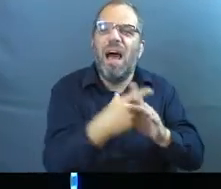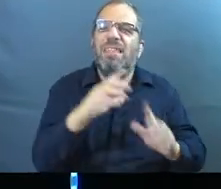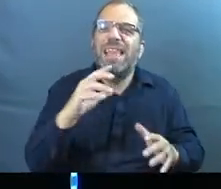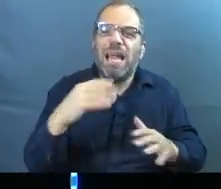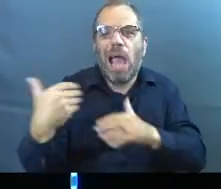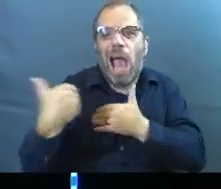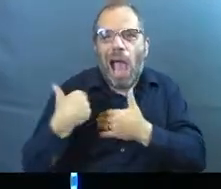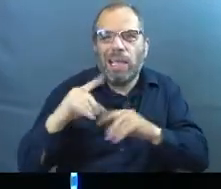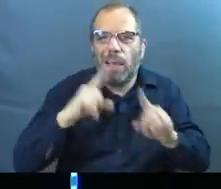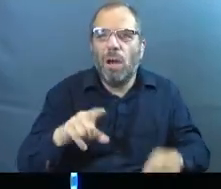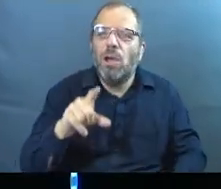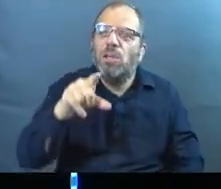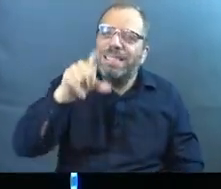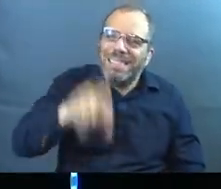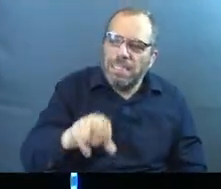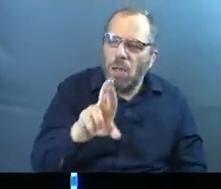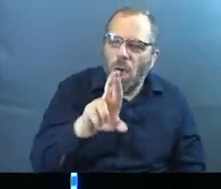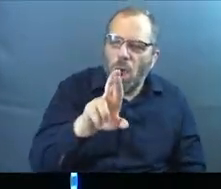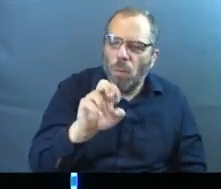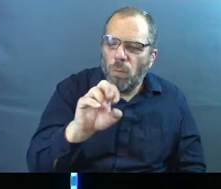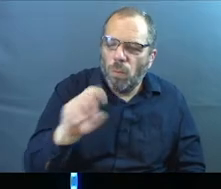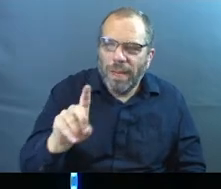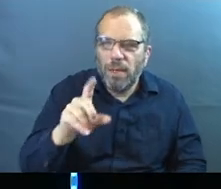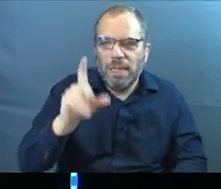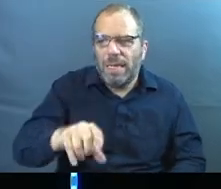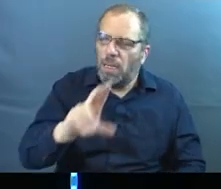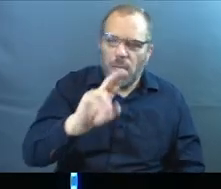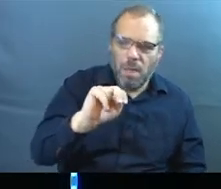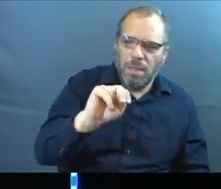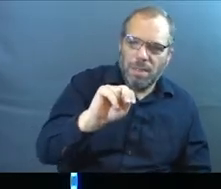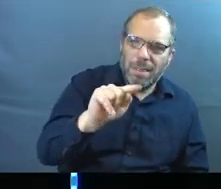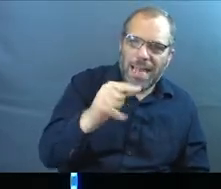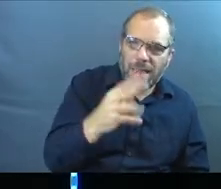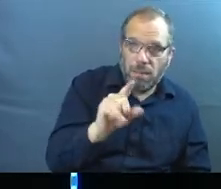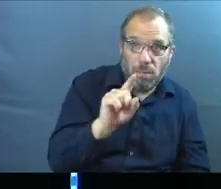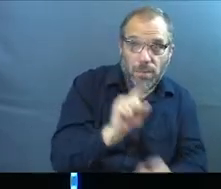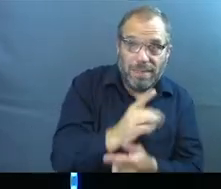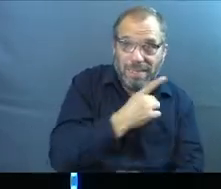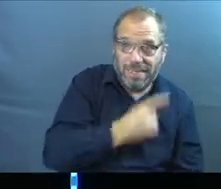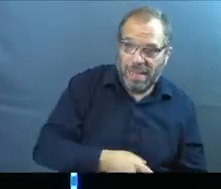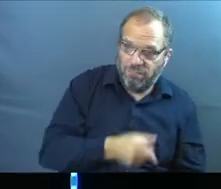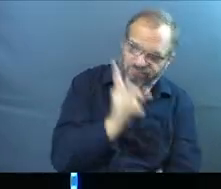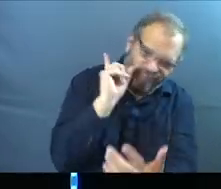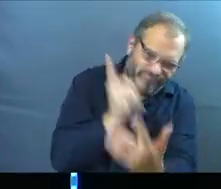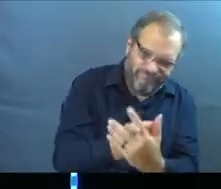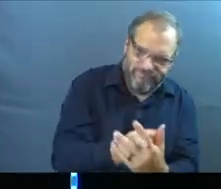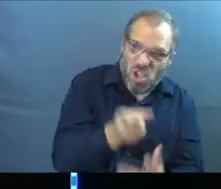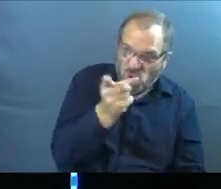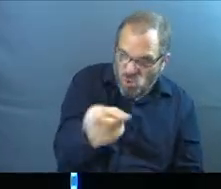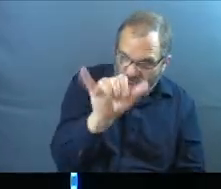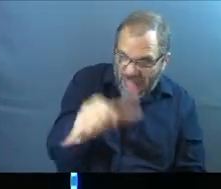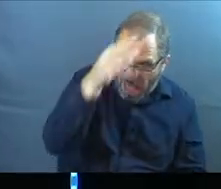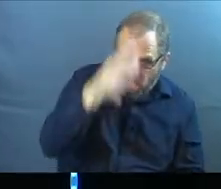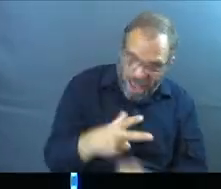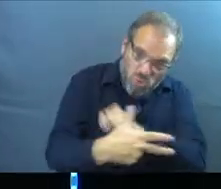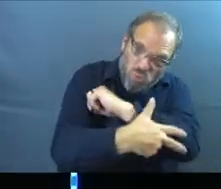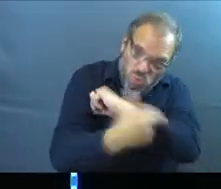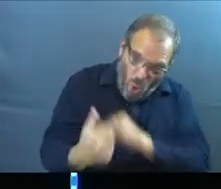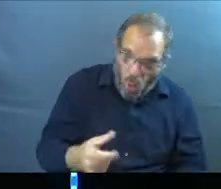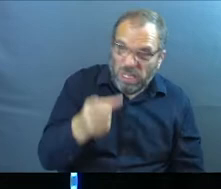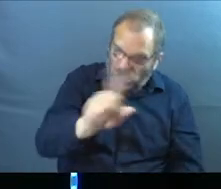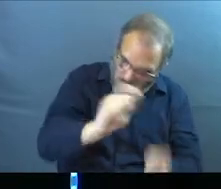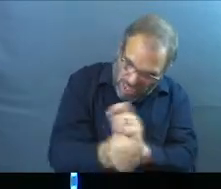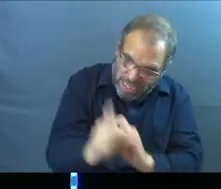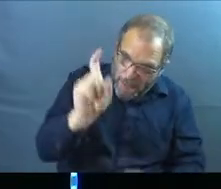We need reeds in our life. We need Nathans, people who come up and go, hey, this is not it. You are that man. This has to